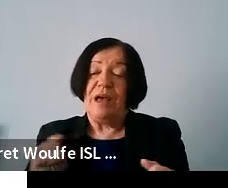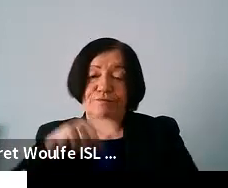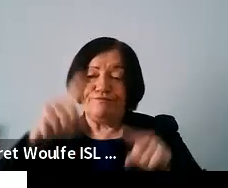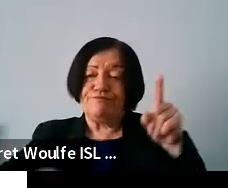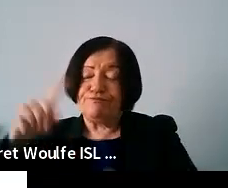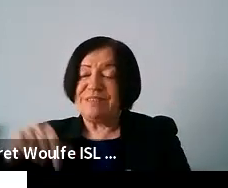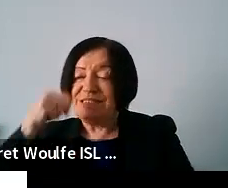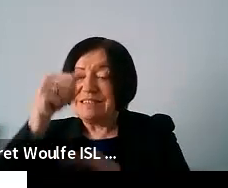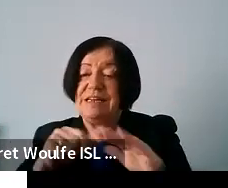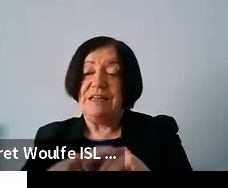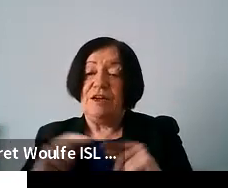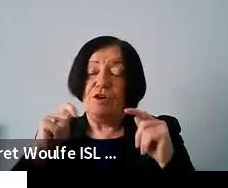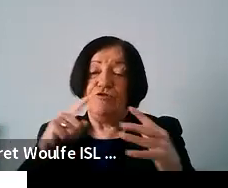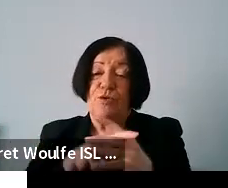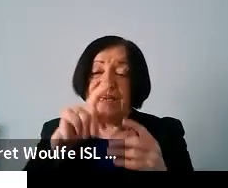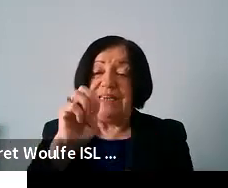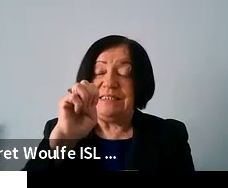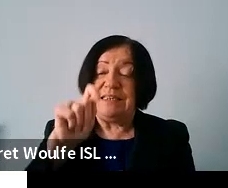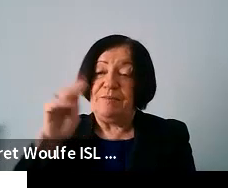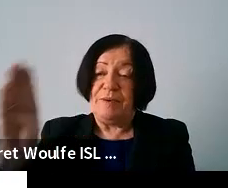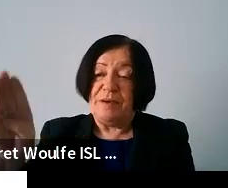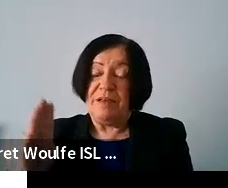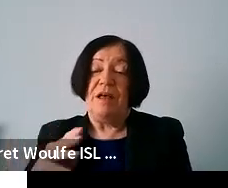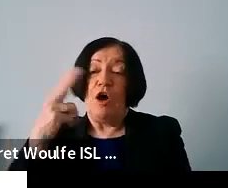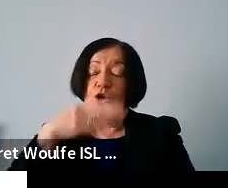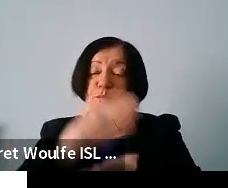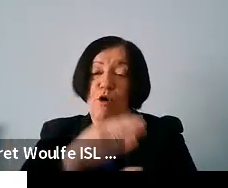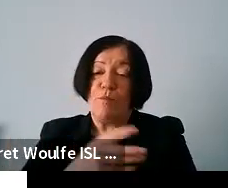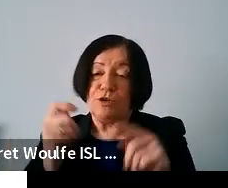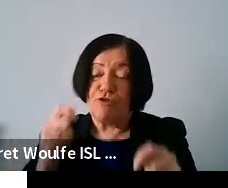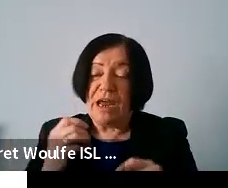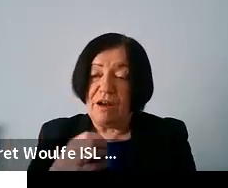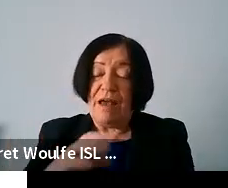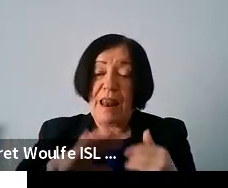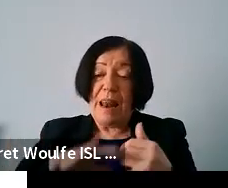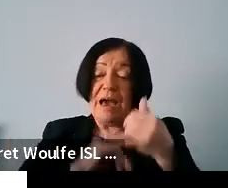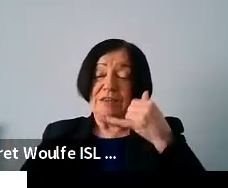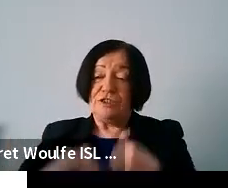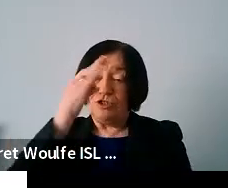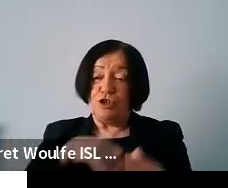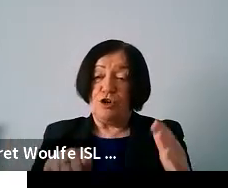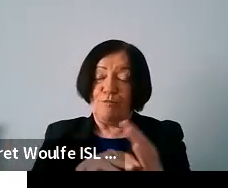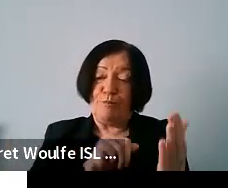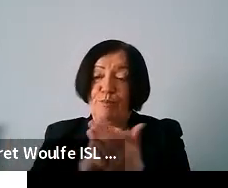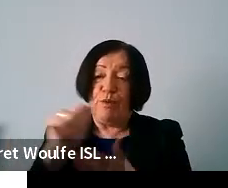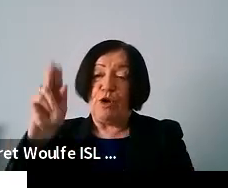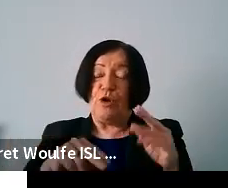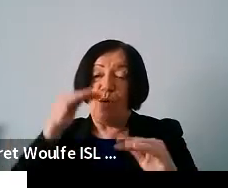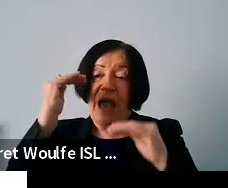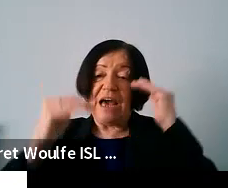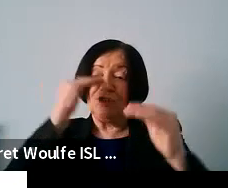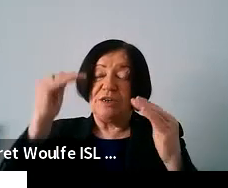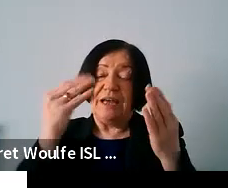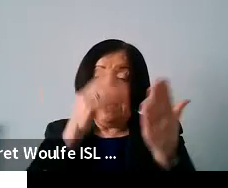skills training through etbs and unemployment training courses and last year the government published its new adult literacy